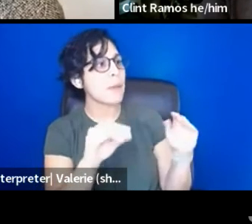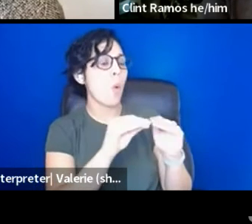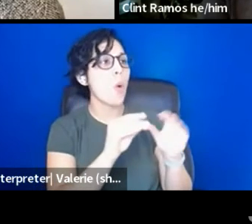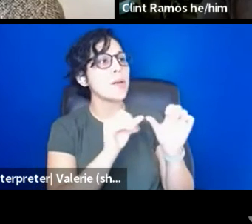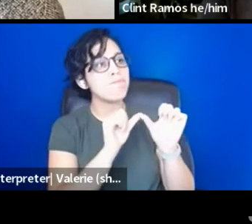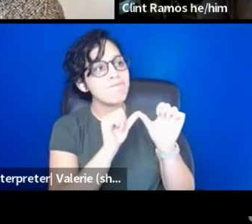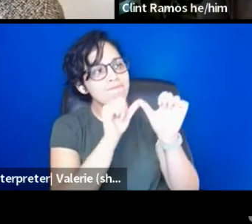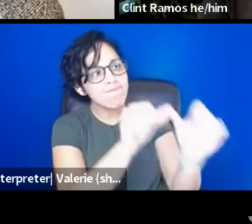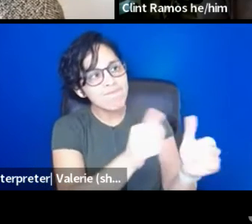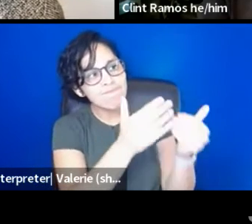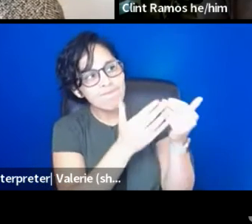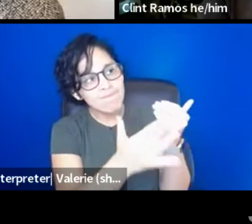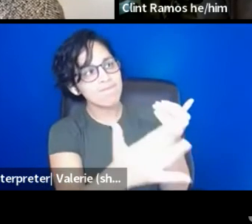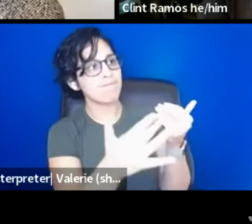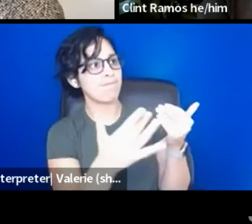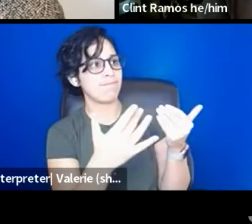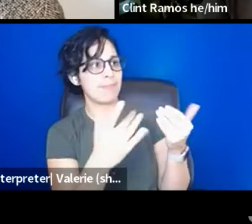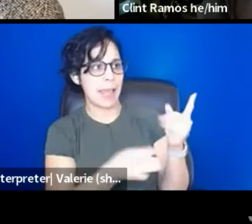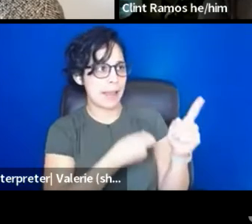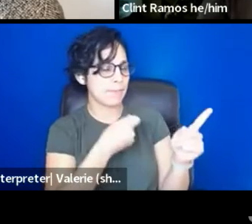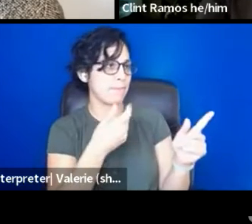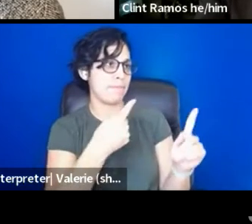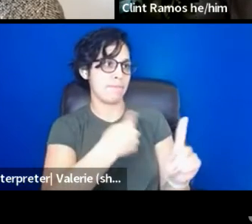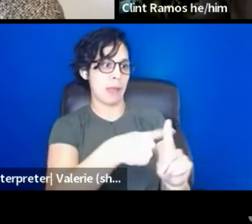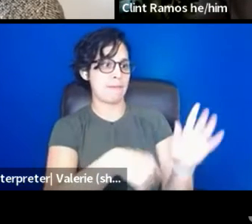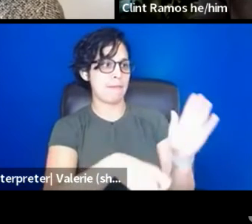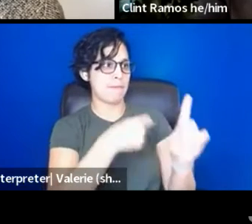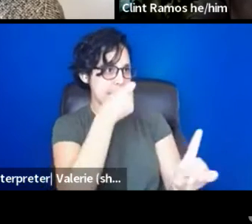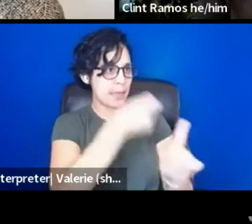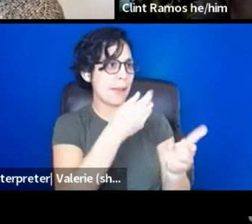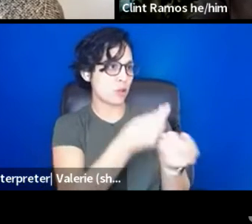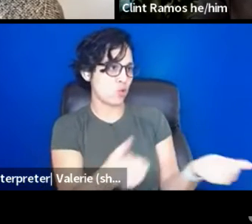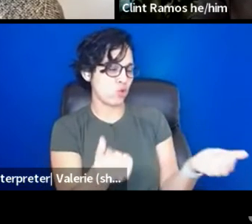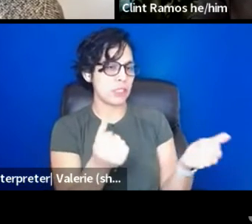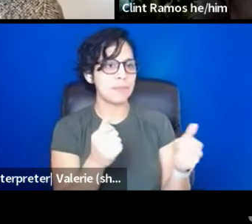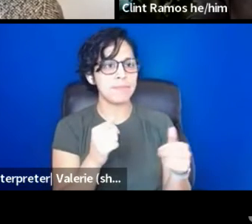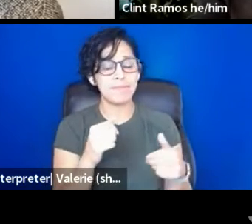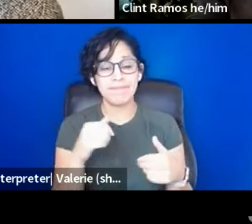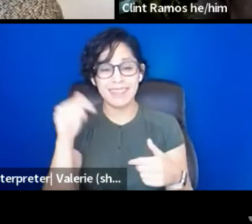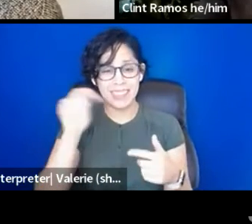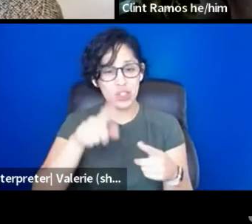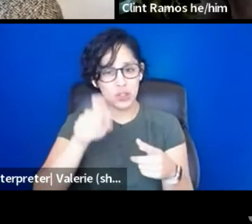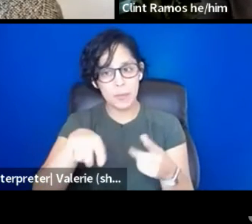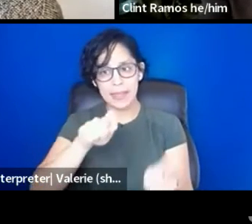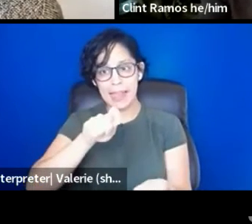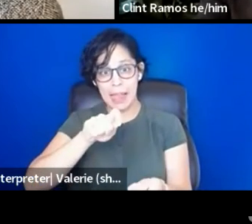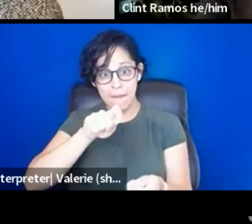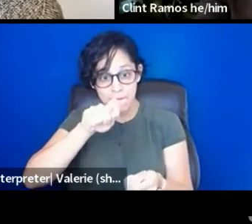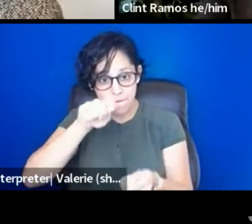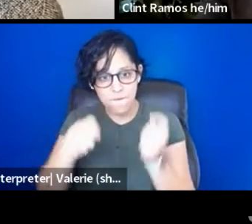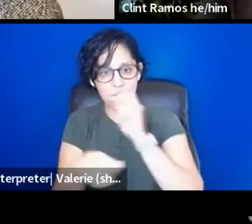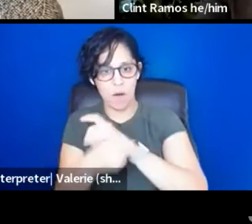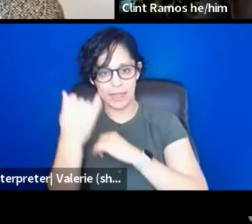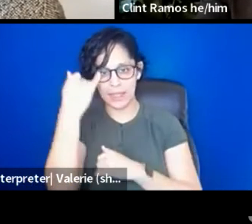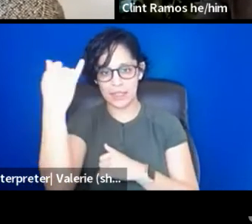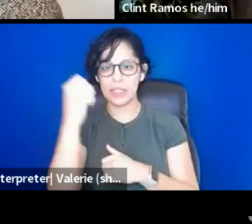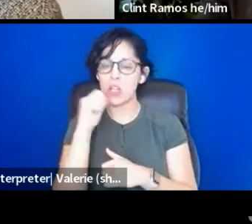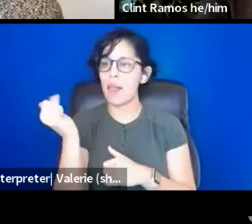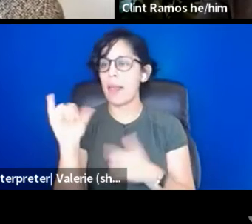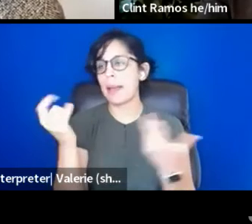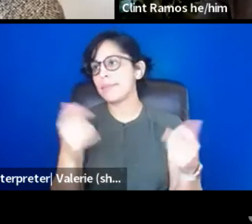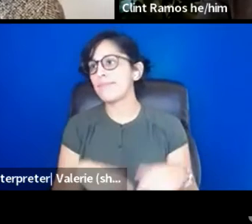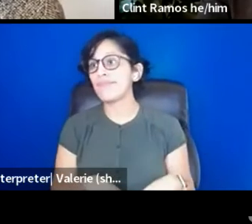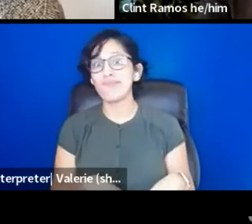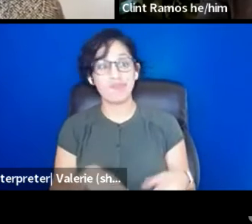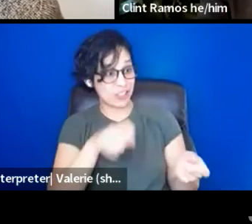substantial solution. And it's also worth saying, this should be an evolving idea. This is not like you